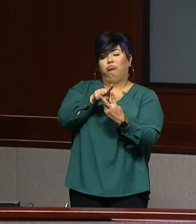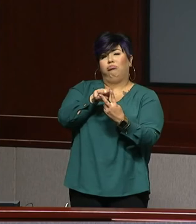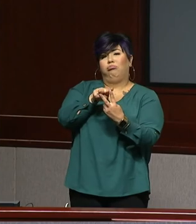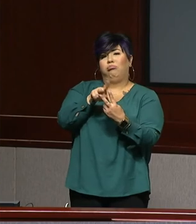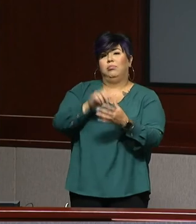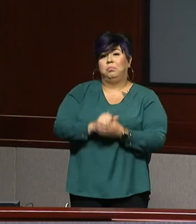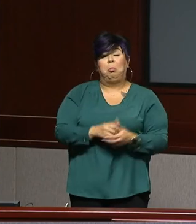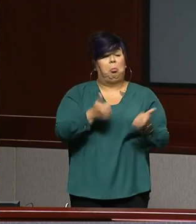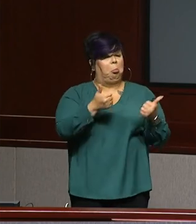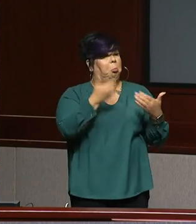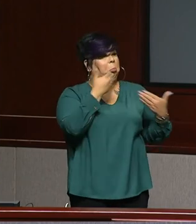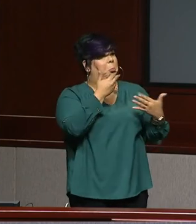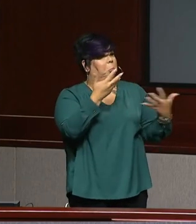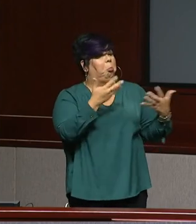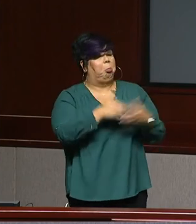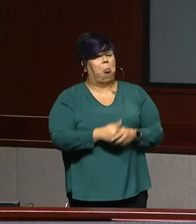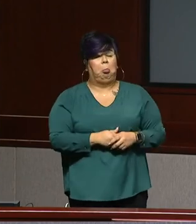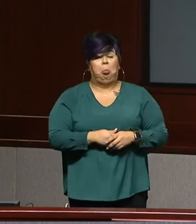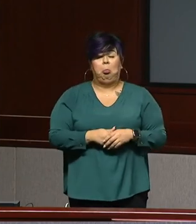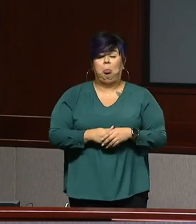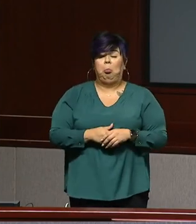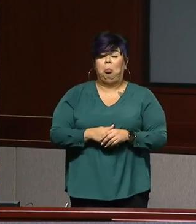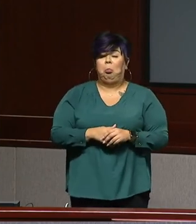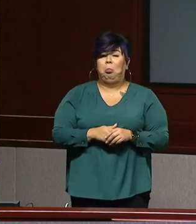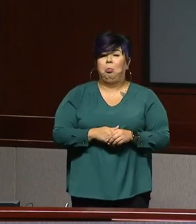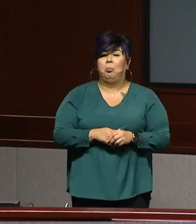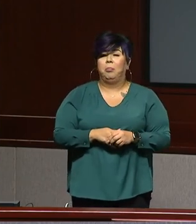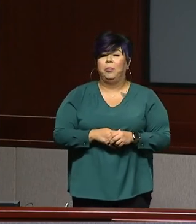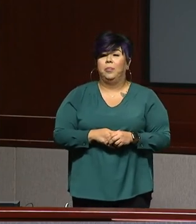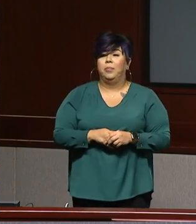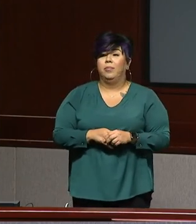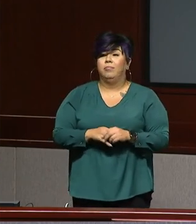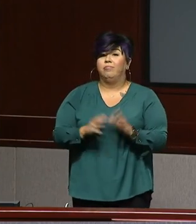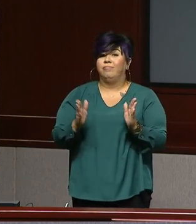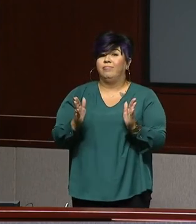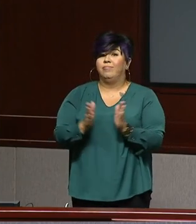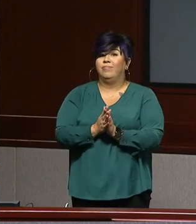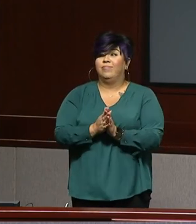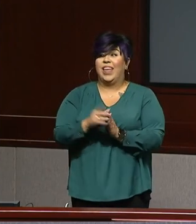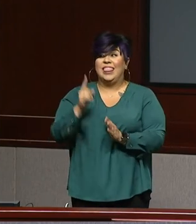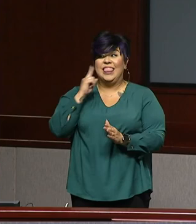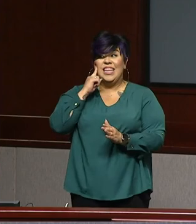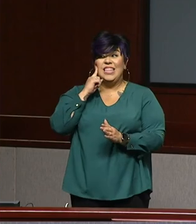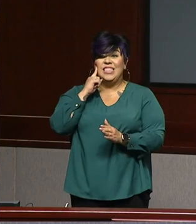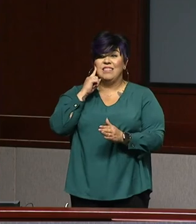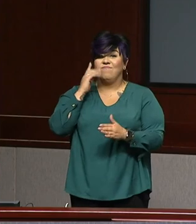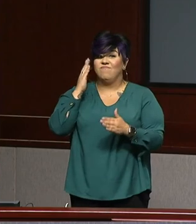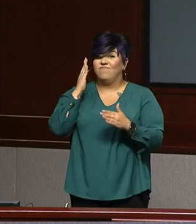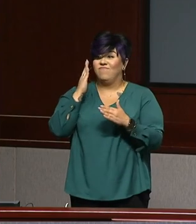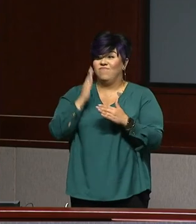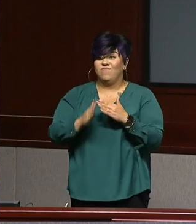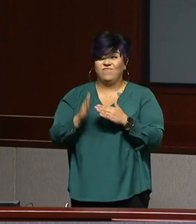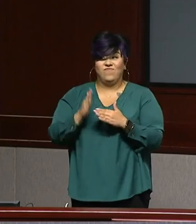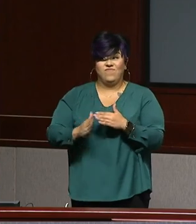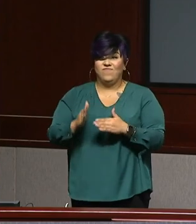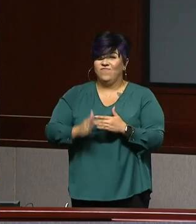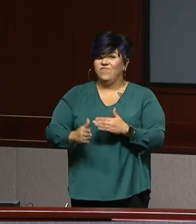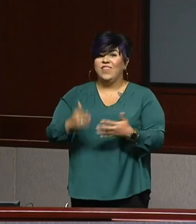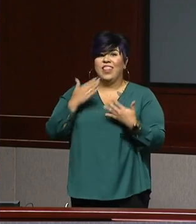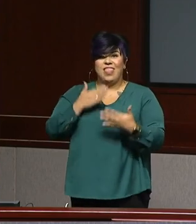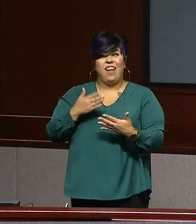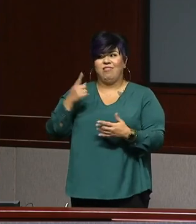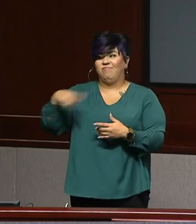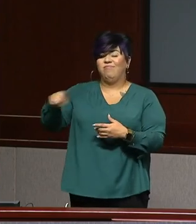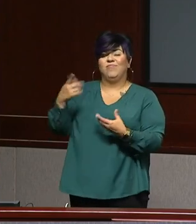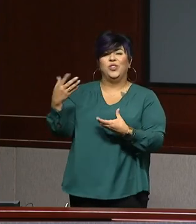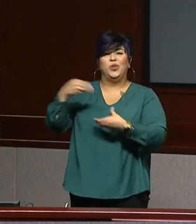Okay. Thank you very much. Yes, sir. And with that, I think those are, uh, those are the final questions. Appreciate everybody joining